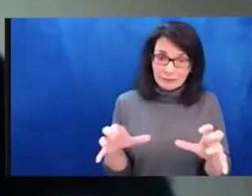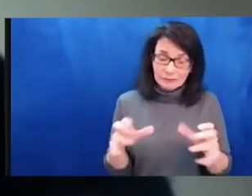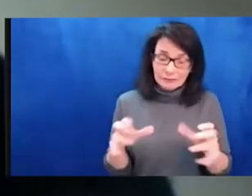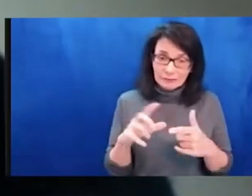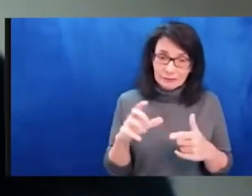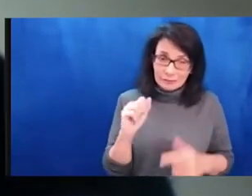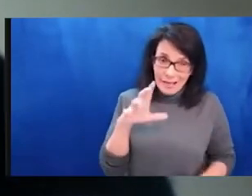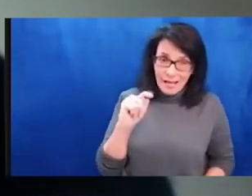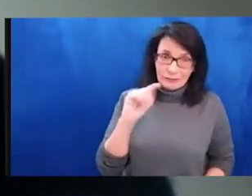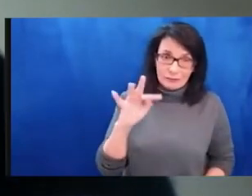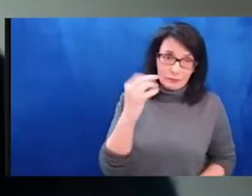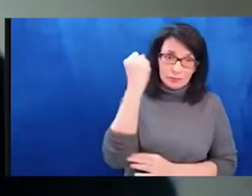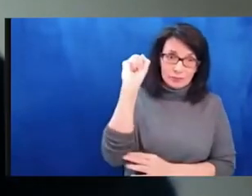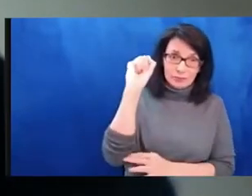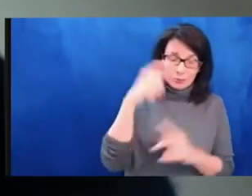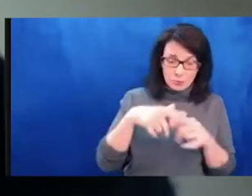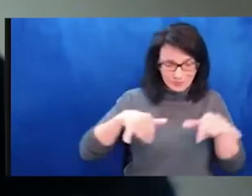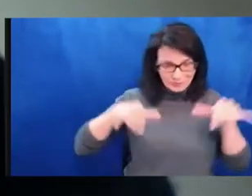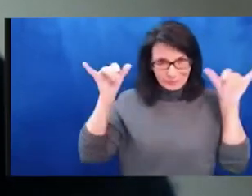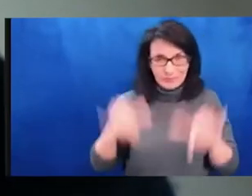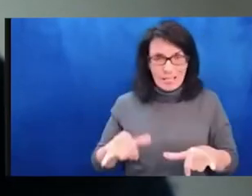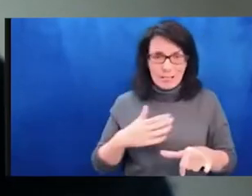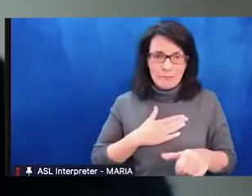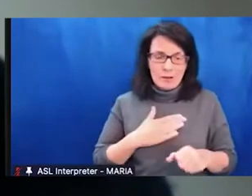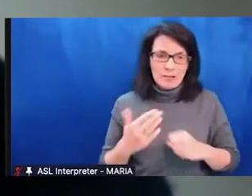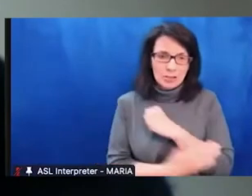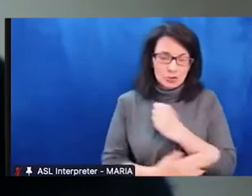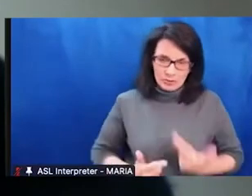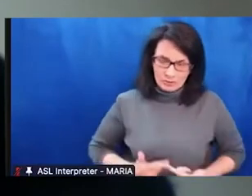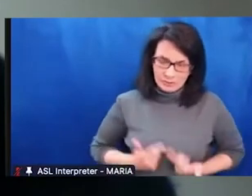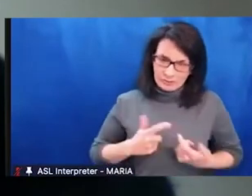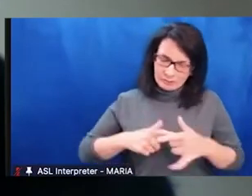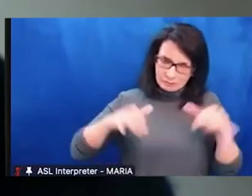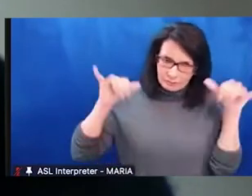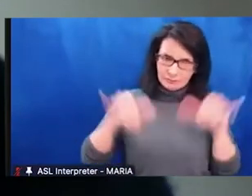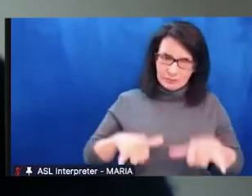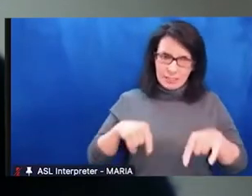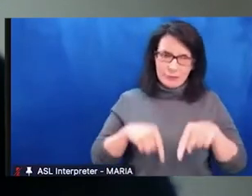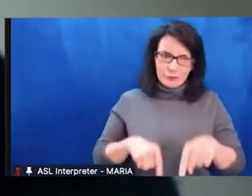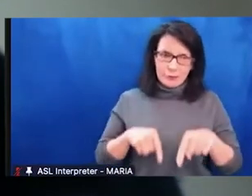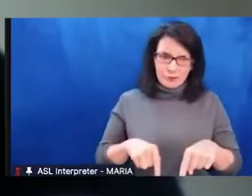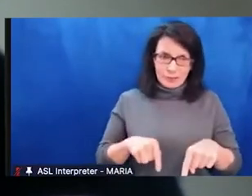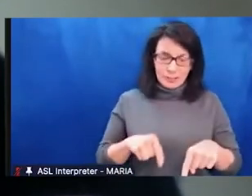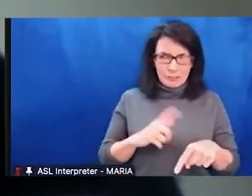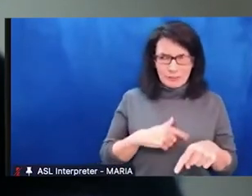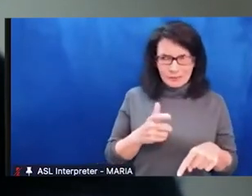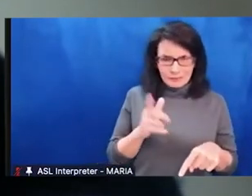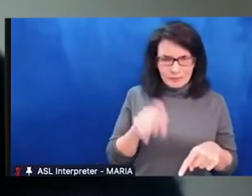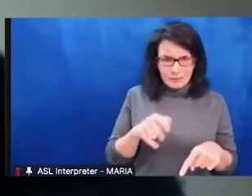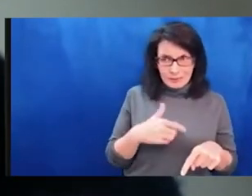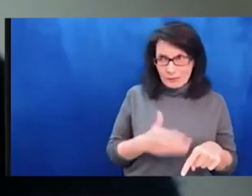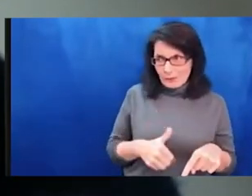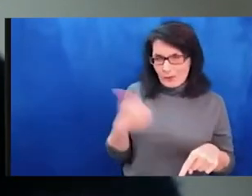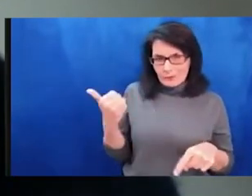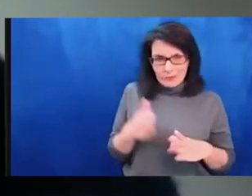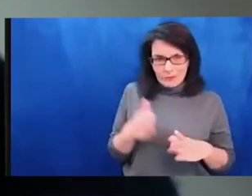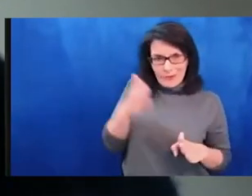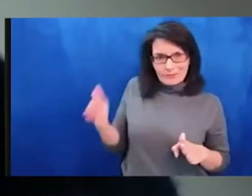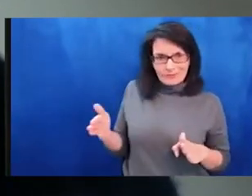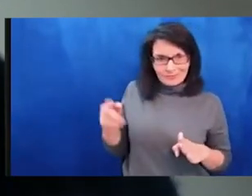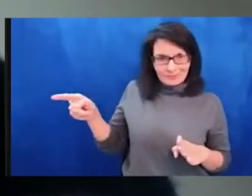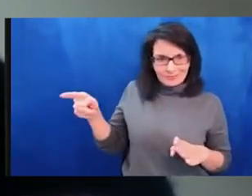can't or prefer not to leave. It is also an act of resistance to stay